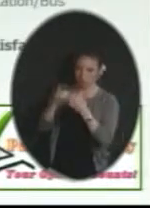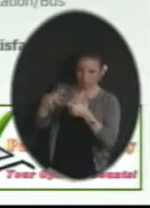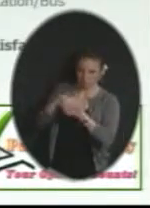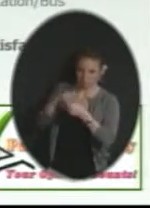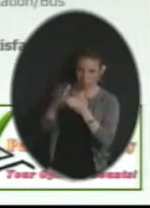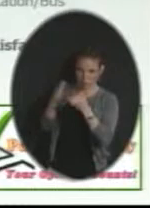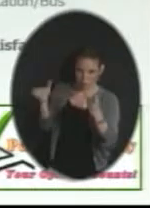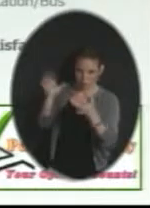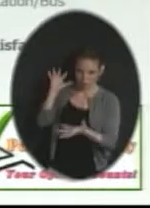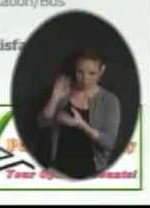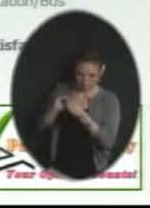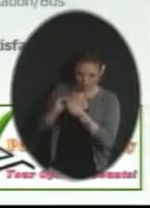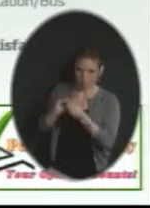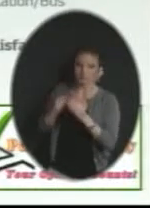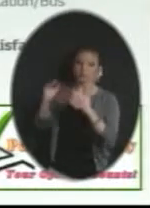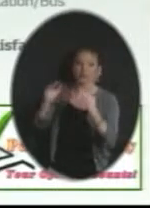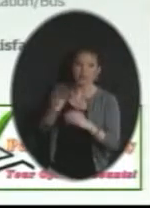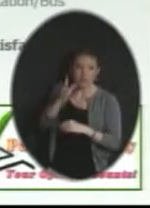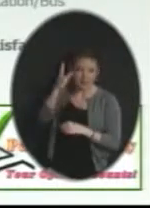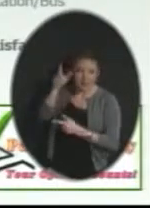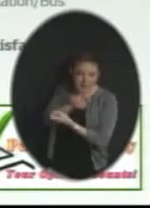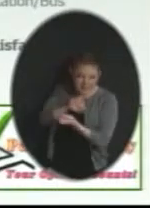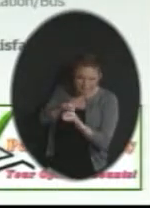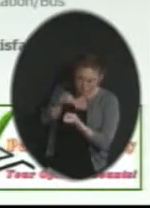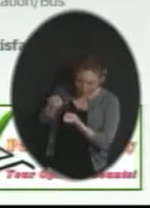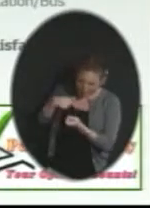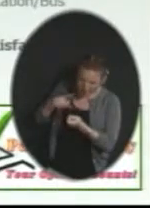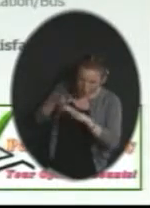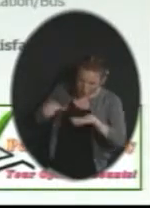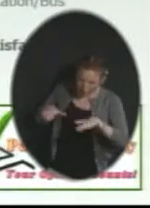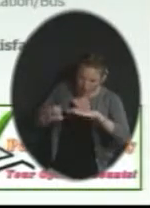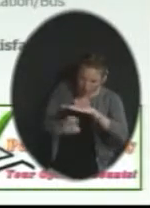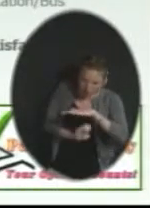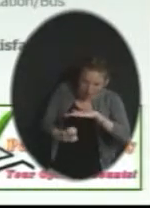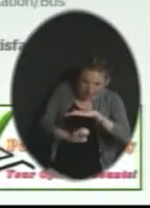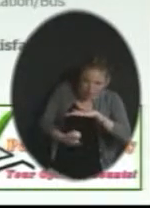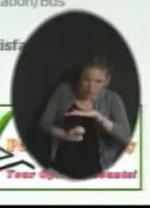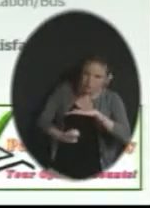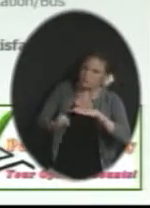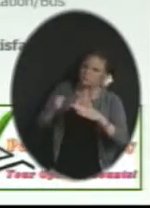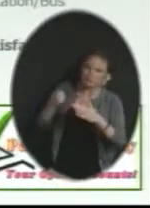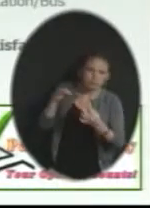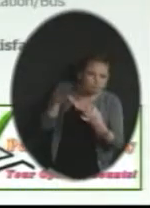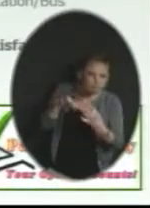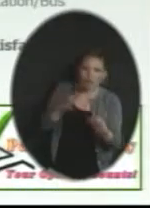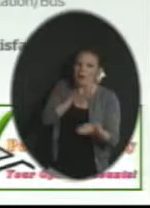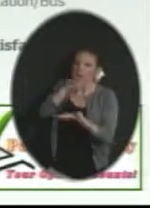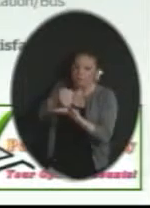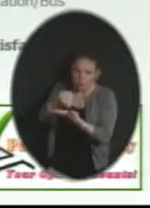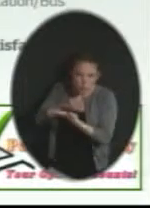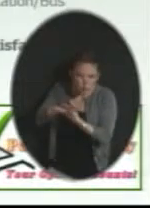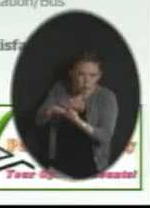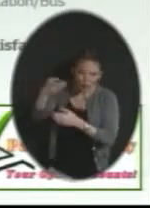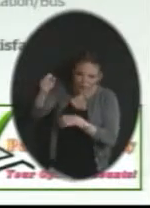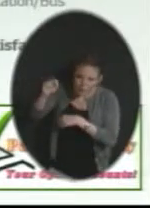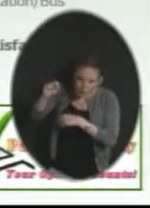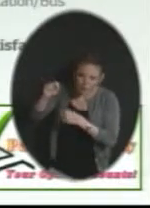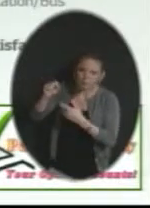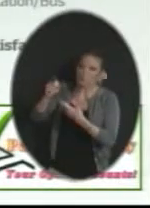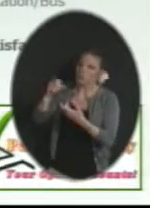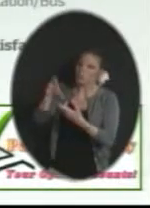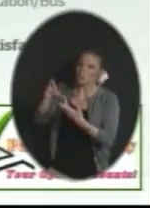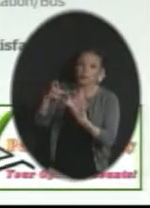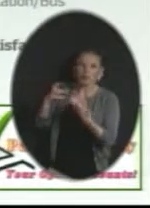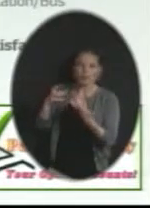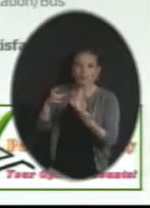And then we ask parents by level, if you have a child in elementary school, give us some information, middle school, high school, as well as some things